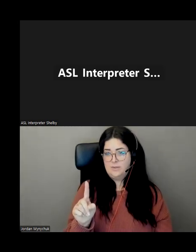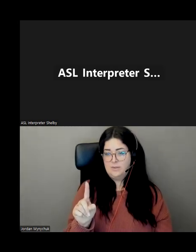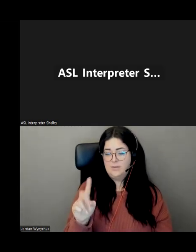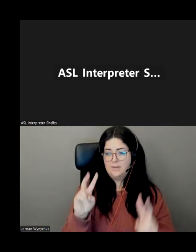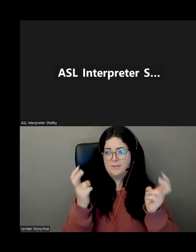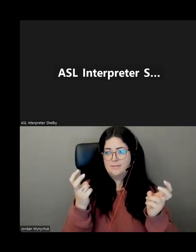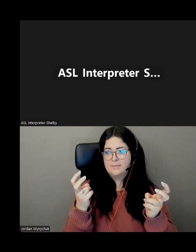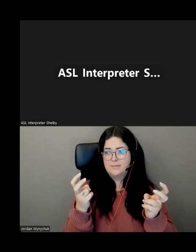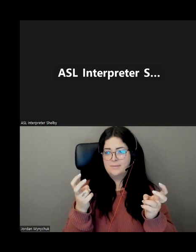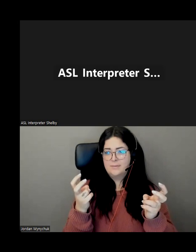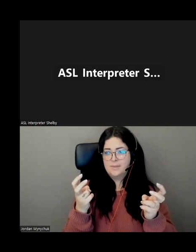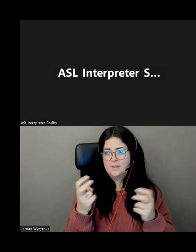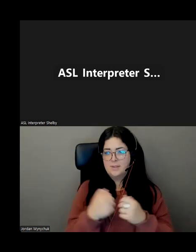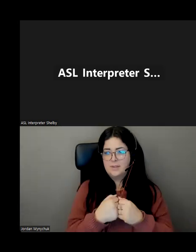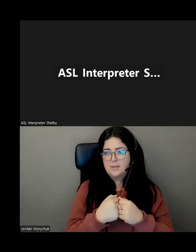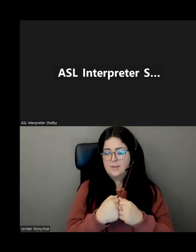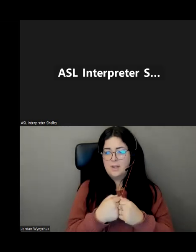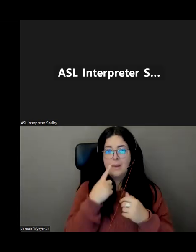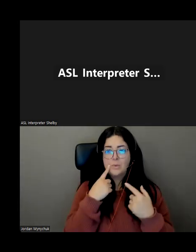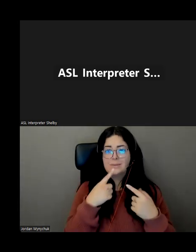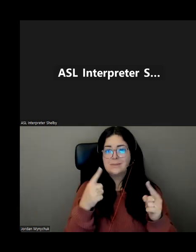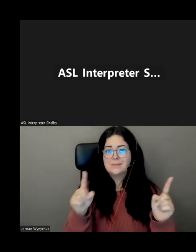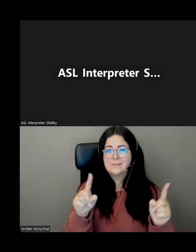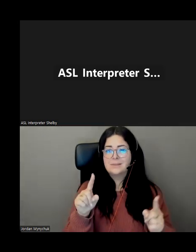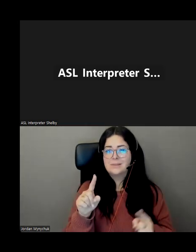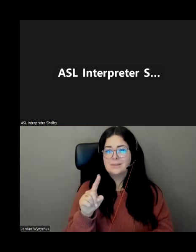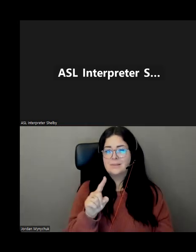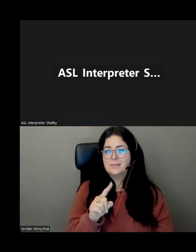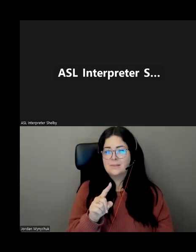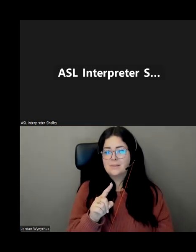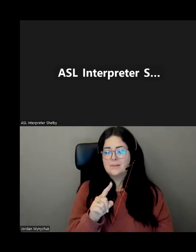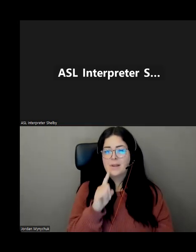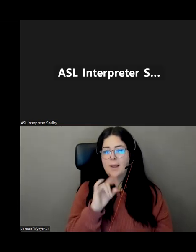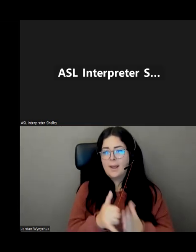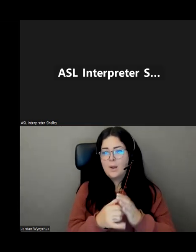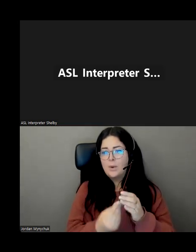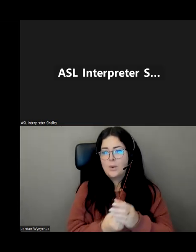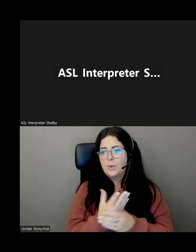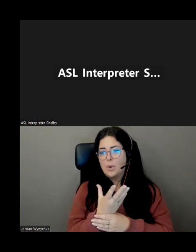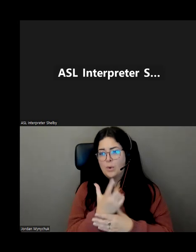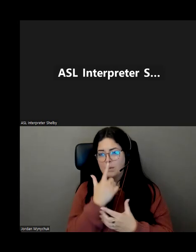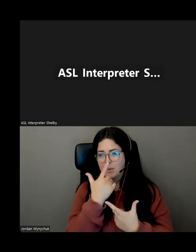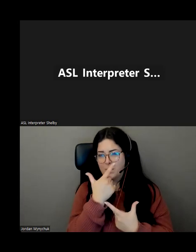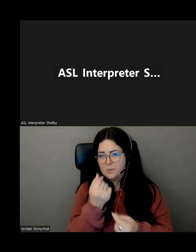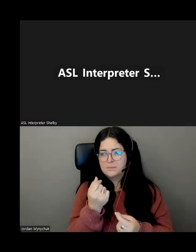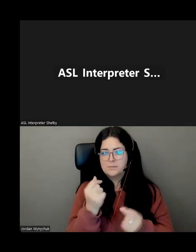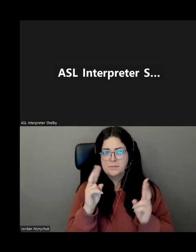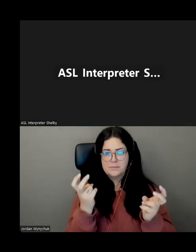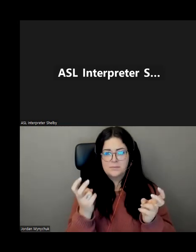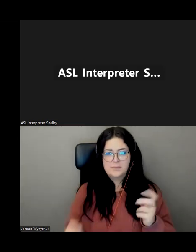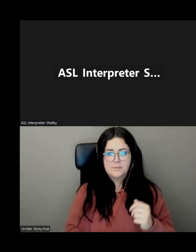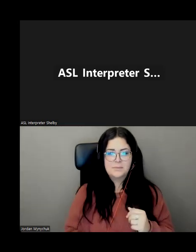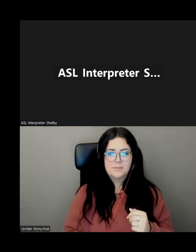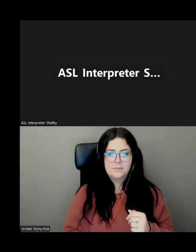session is going to be about succeed uh hydroponic growing very very interesting topic and then on